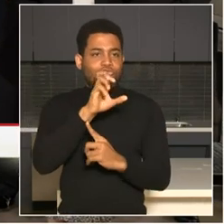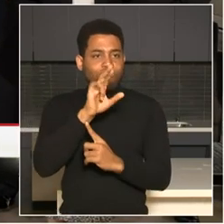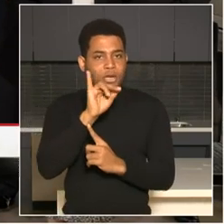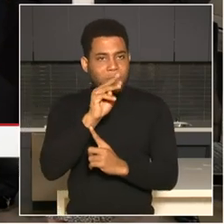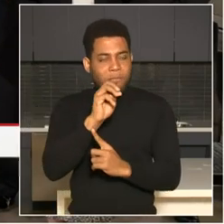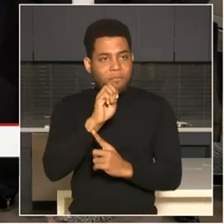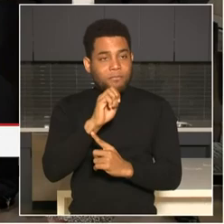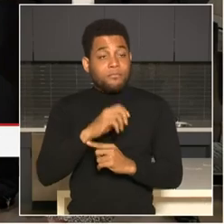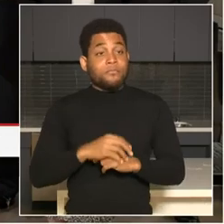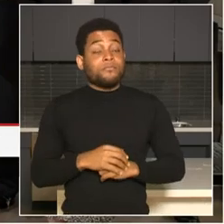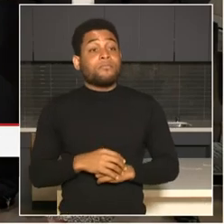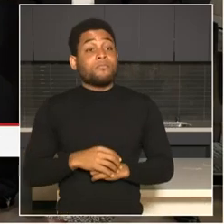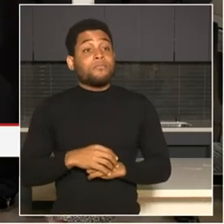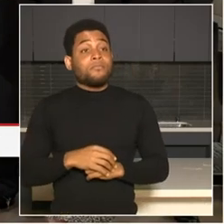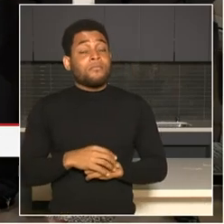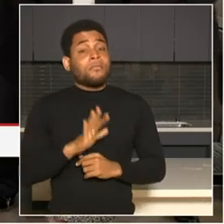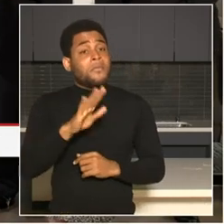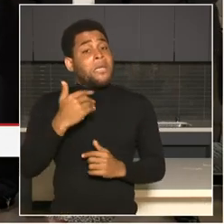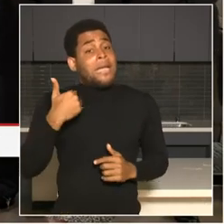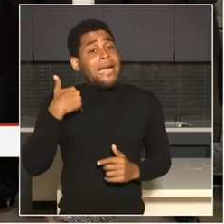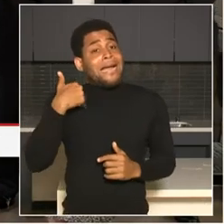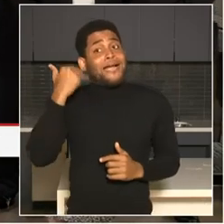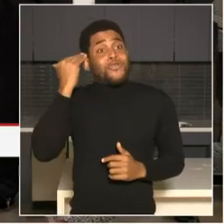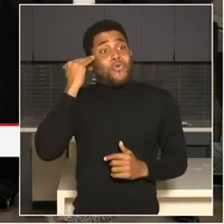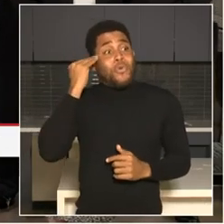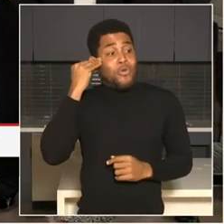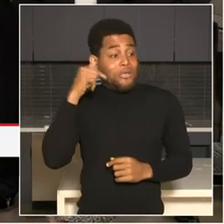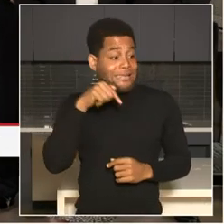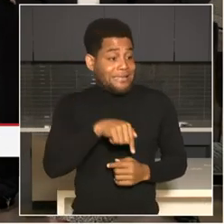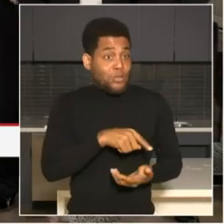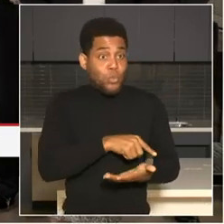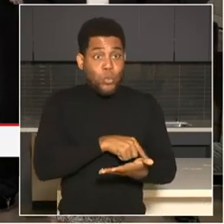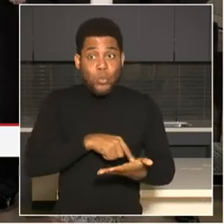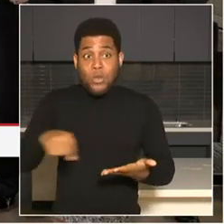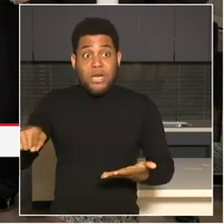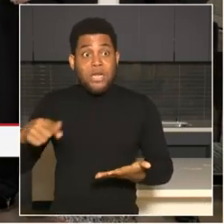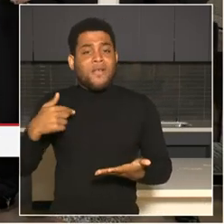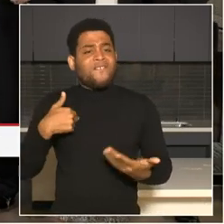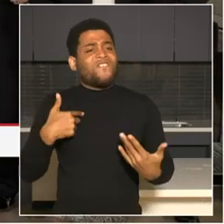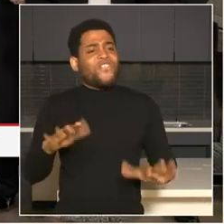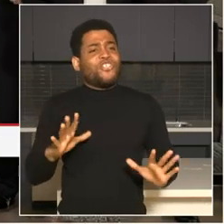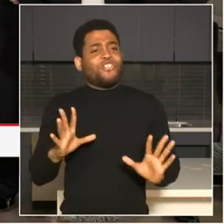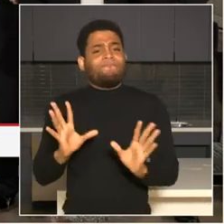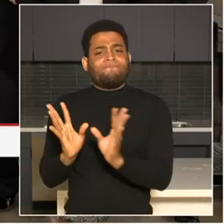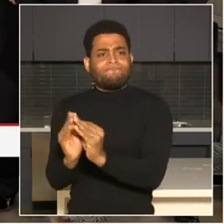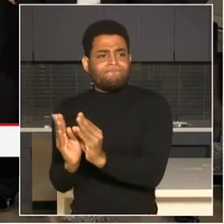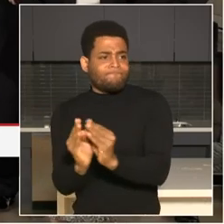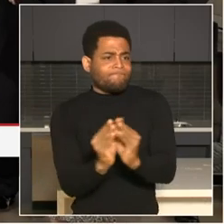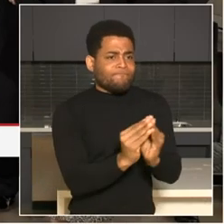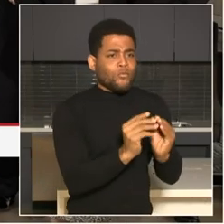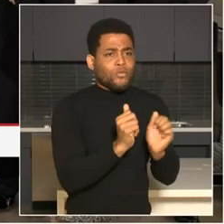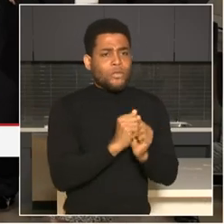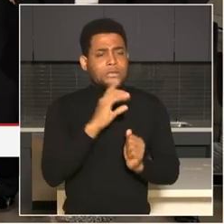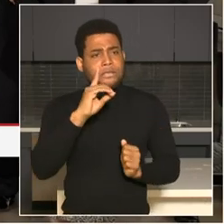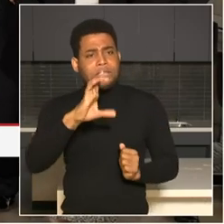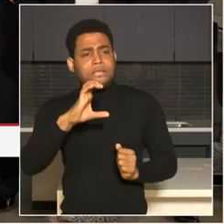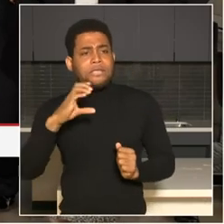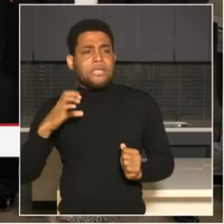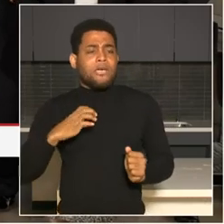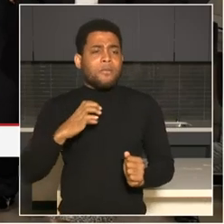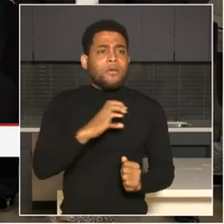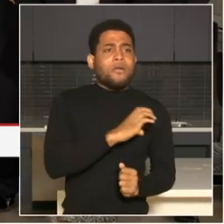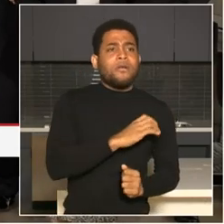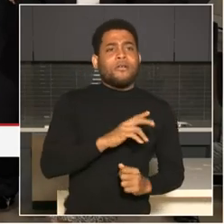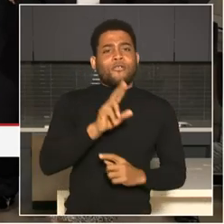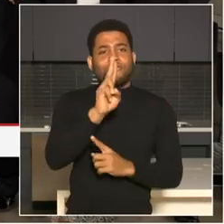And I know earlier this week, in a meeting with the D.C. Council, the United States Attorney, spoke about the importance of